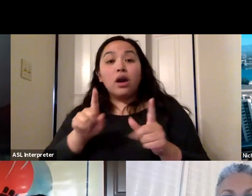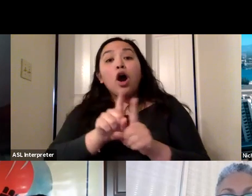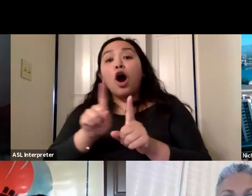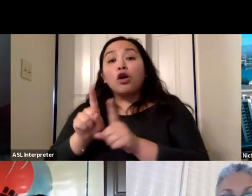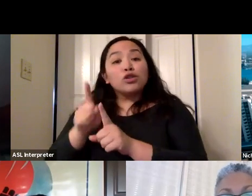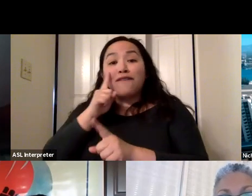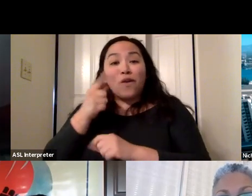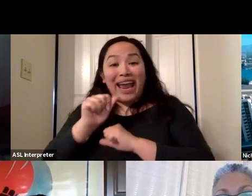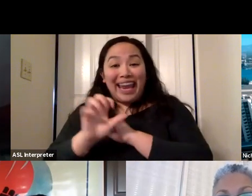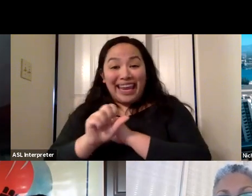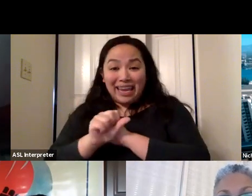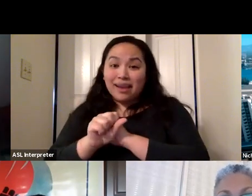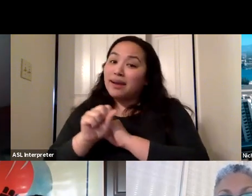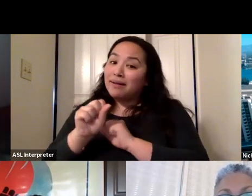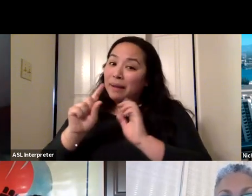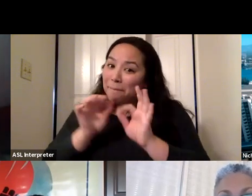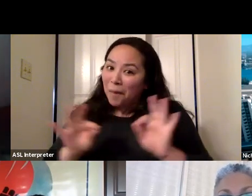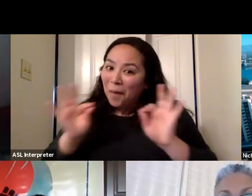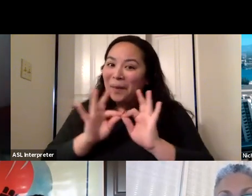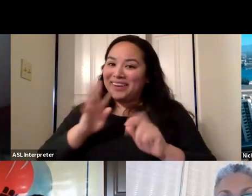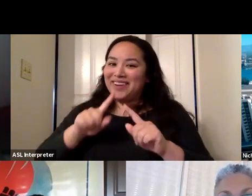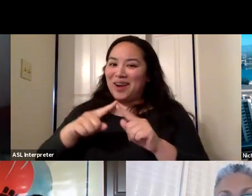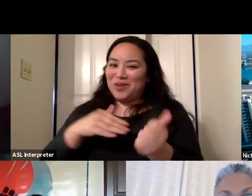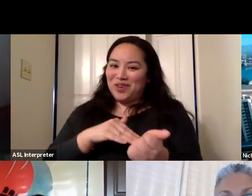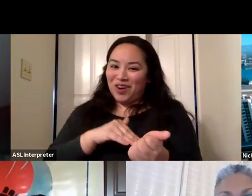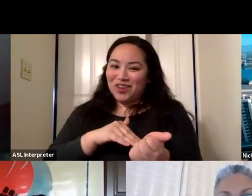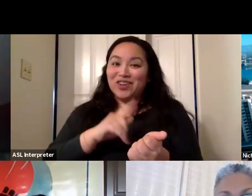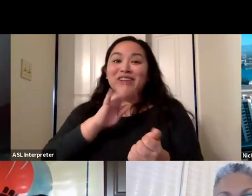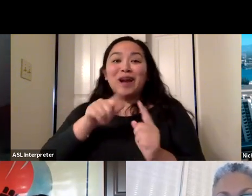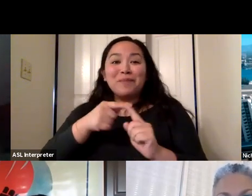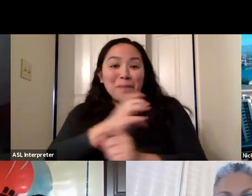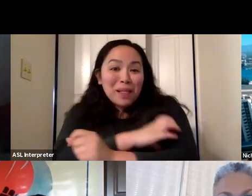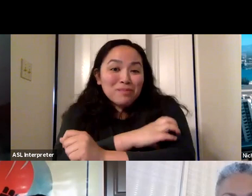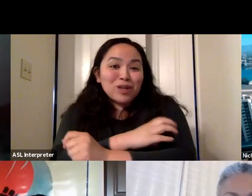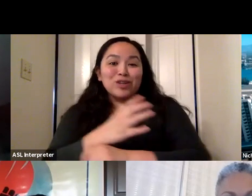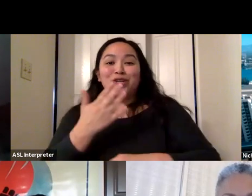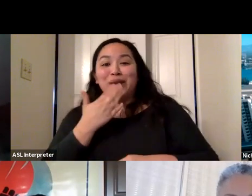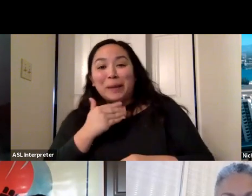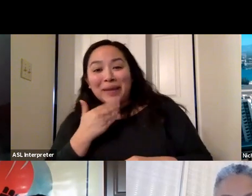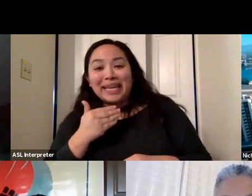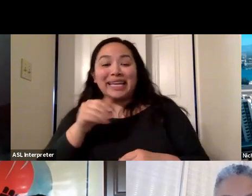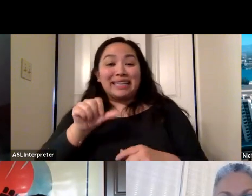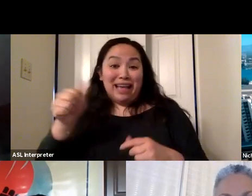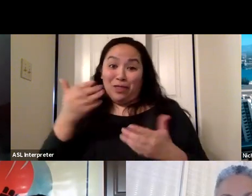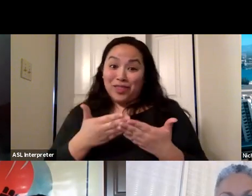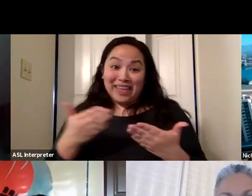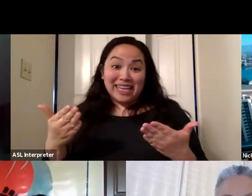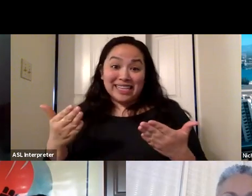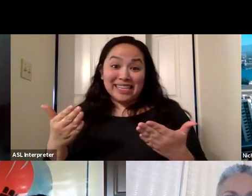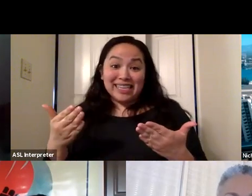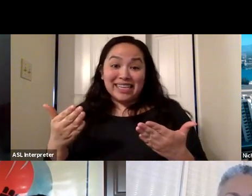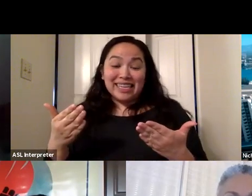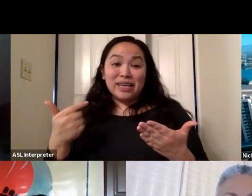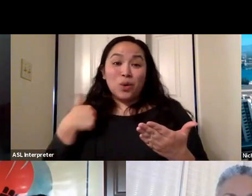to talk with your primary care provider about anything like your blood pressure, your diabetes and all the other things that we want, you know, we want